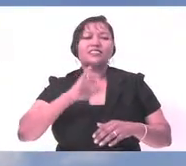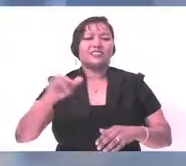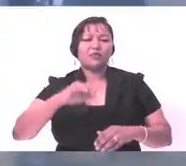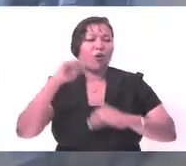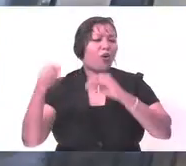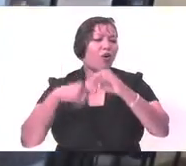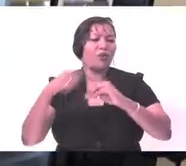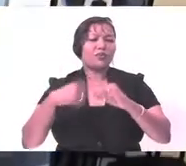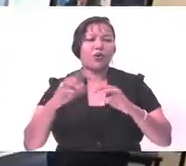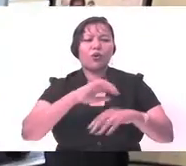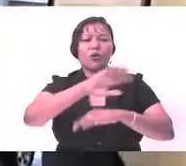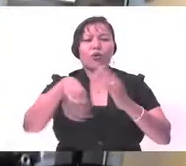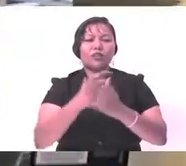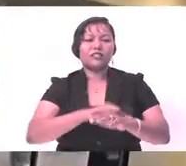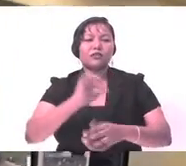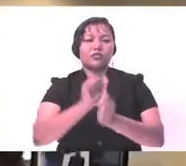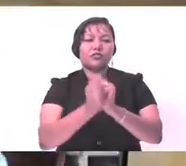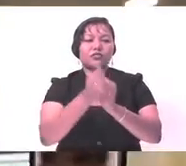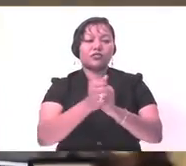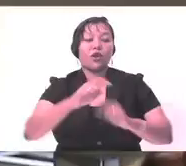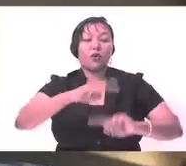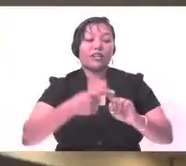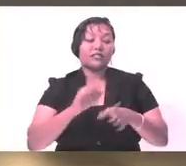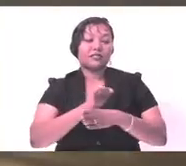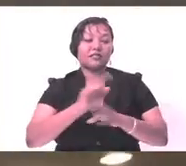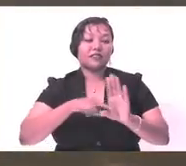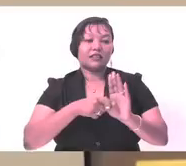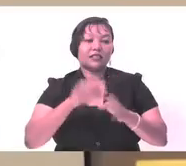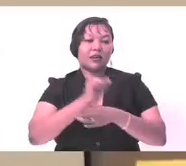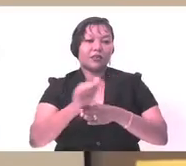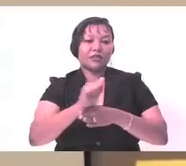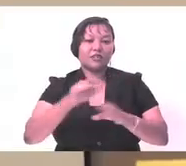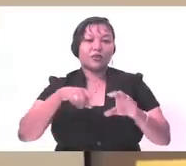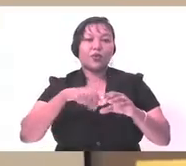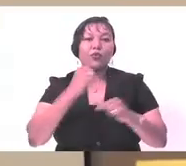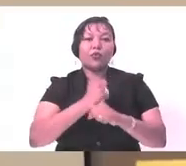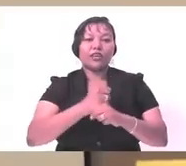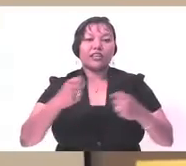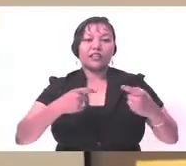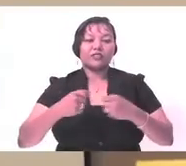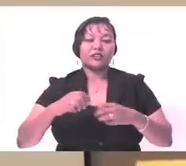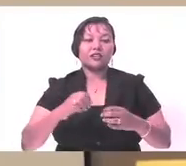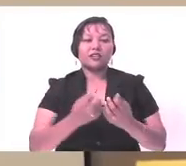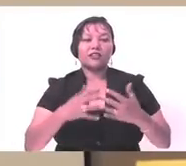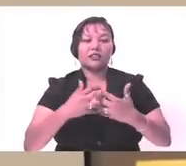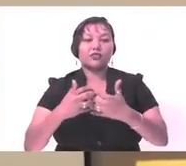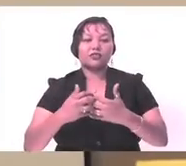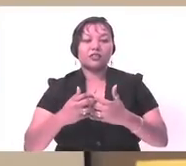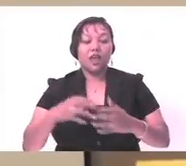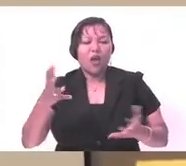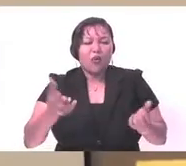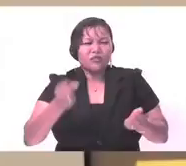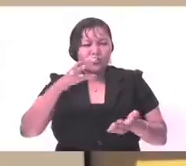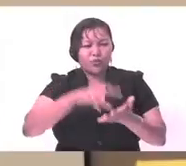stagnant. It's always on the move. And since I started as an apprentice working in the electrical and electronic industry, I've always been